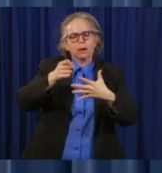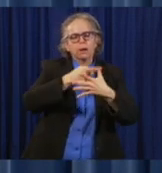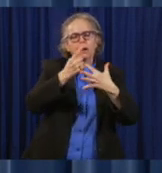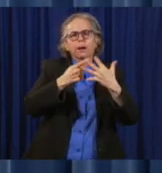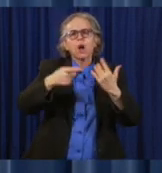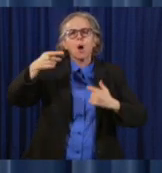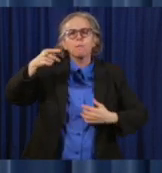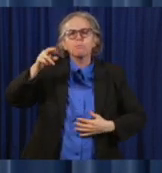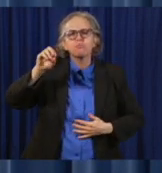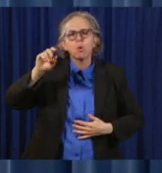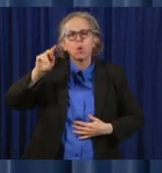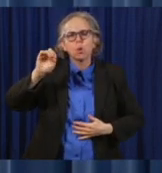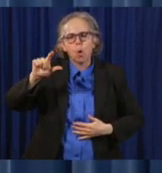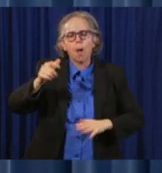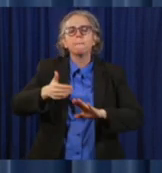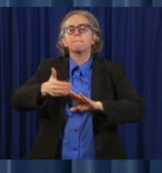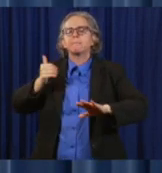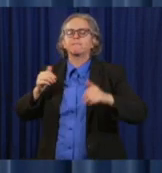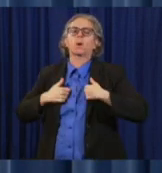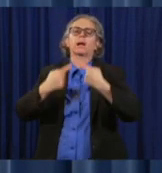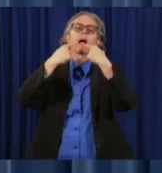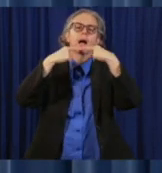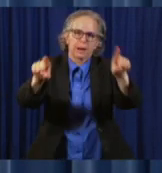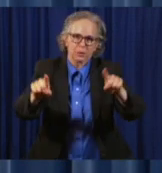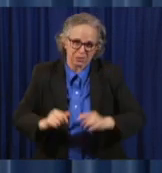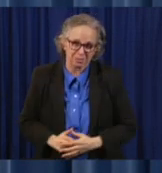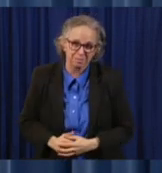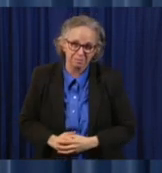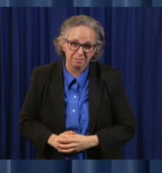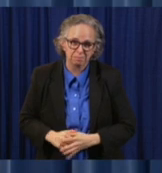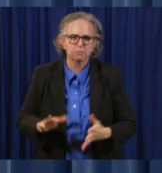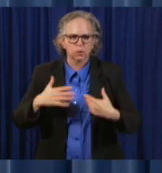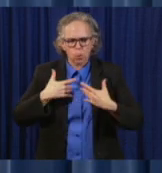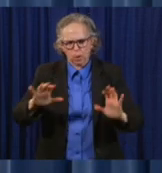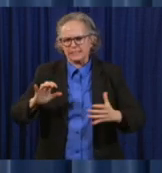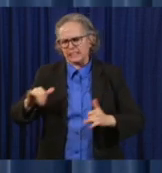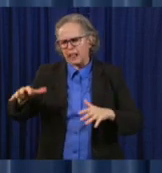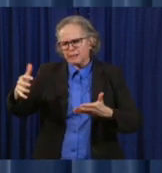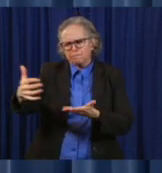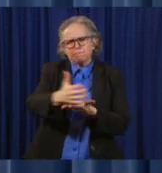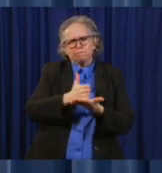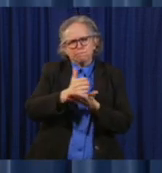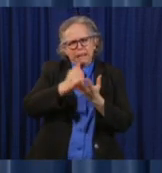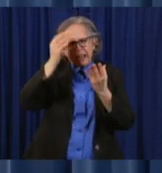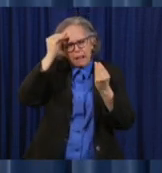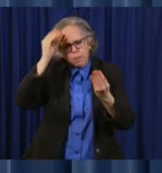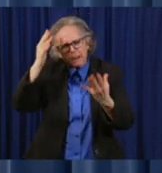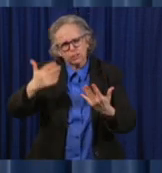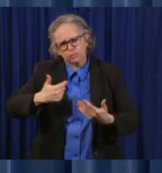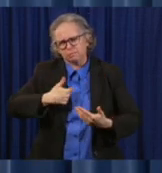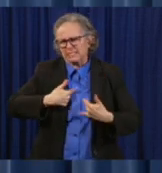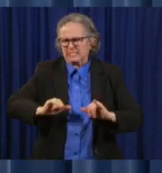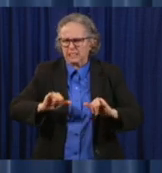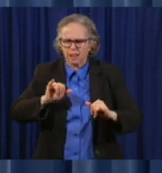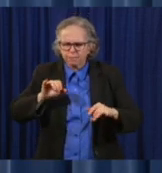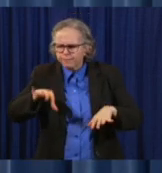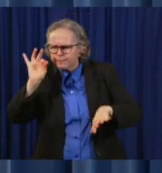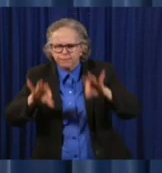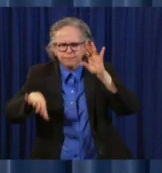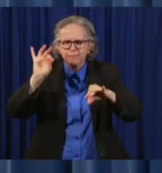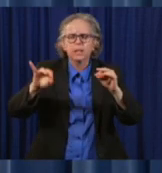to gather this information, and it will not be long until we'll be in a position to make the announcement.